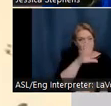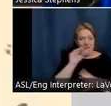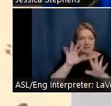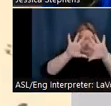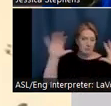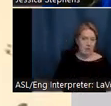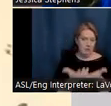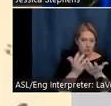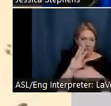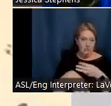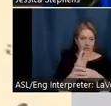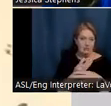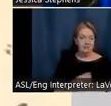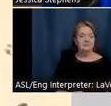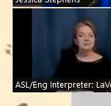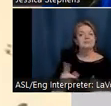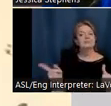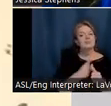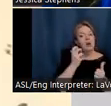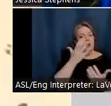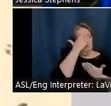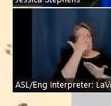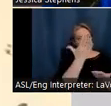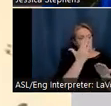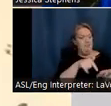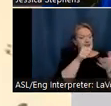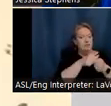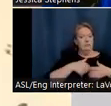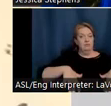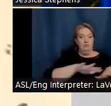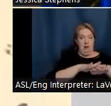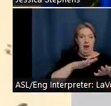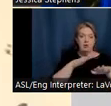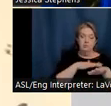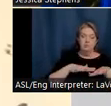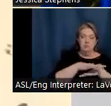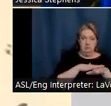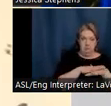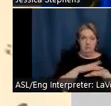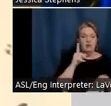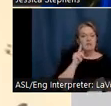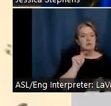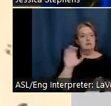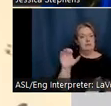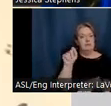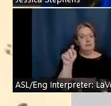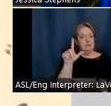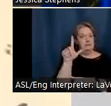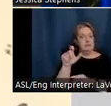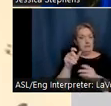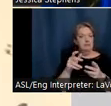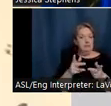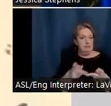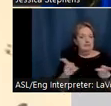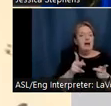We begin by acknowledging that the ground on which we stand here at TCCL State Historic Site is the traditional